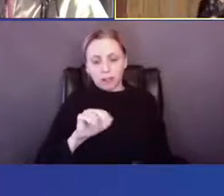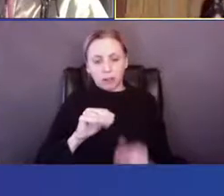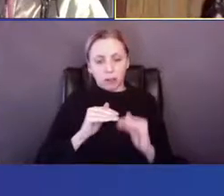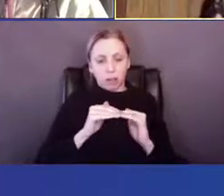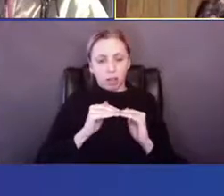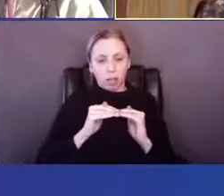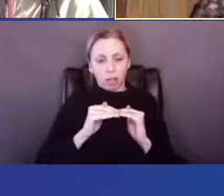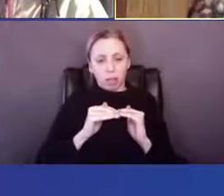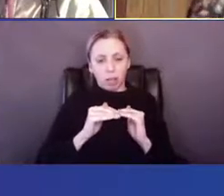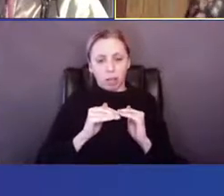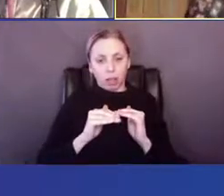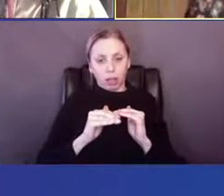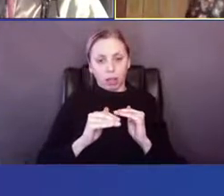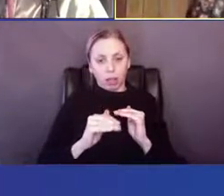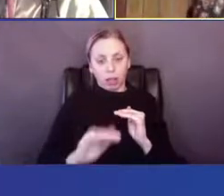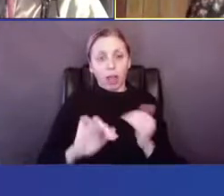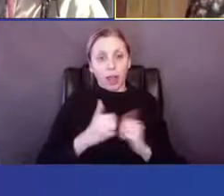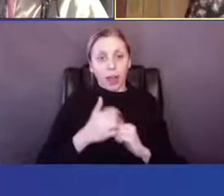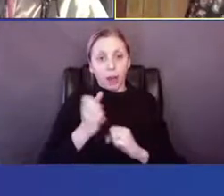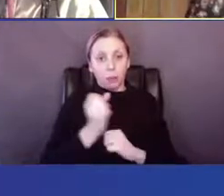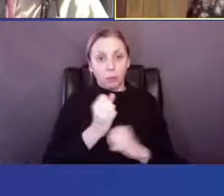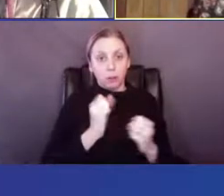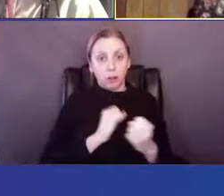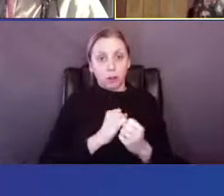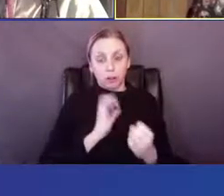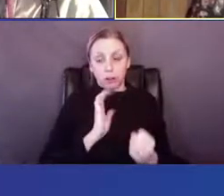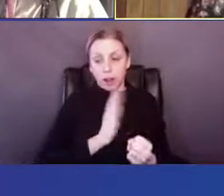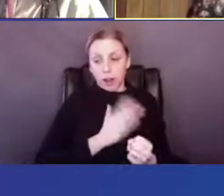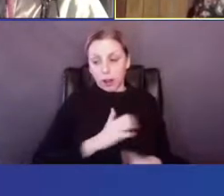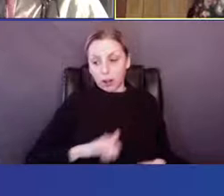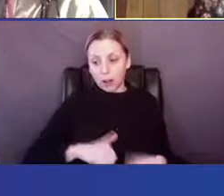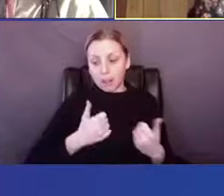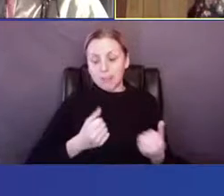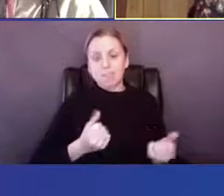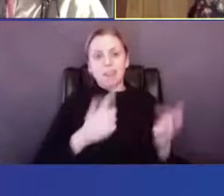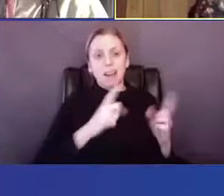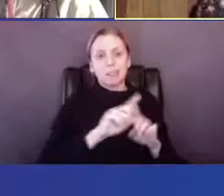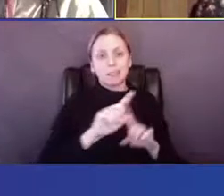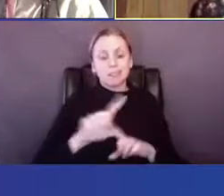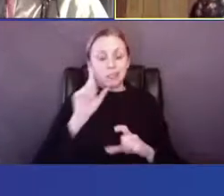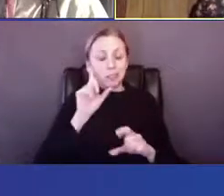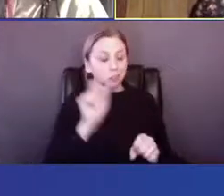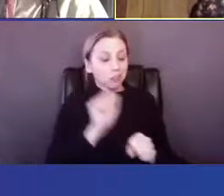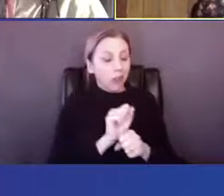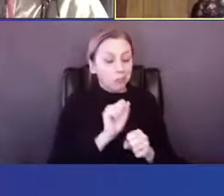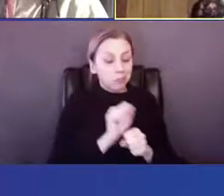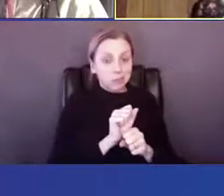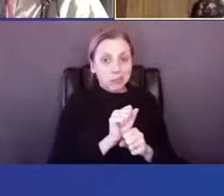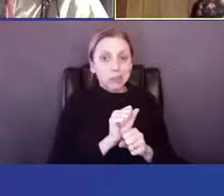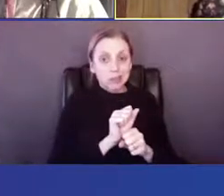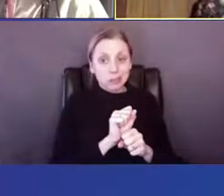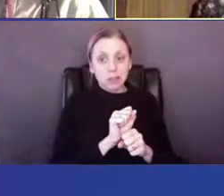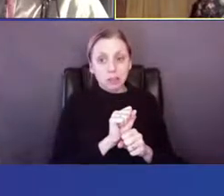trickled into how we structure our lives. A number of jobs that we have to